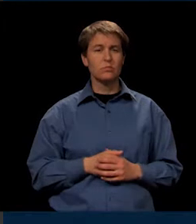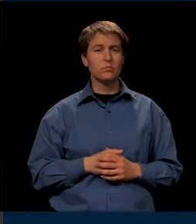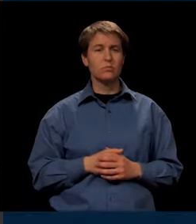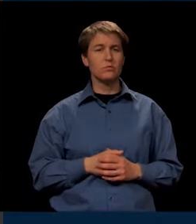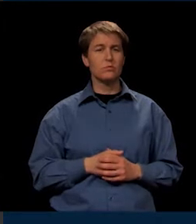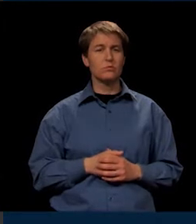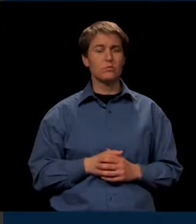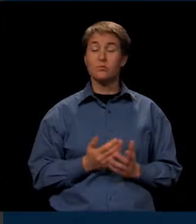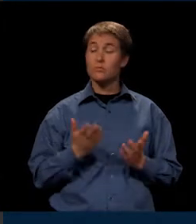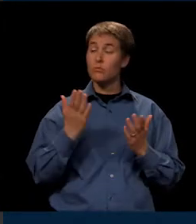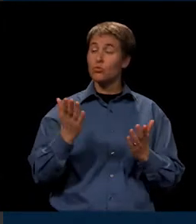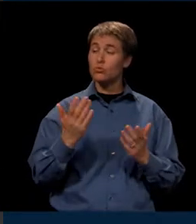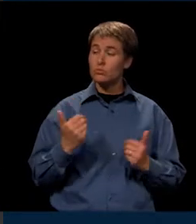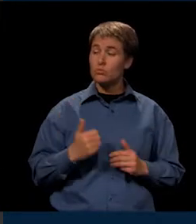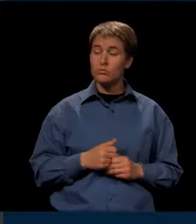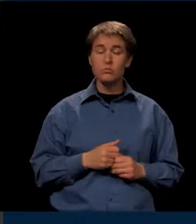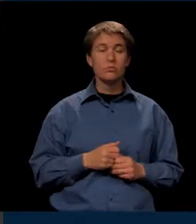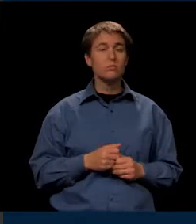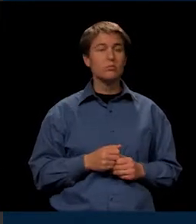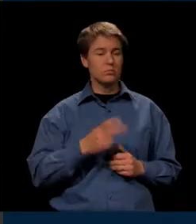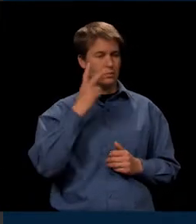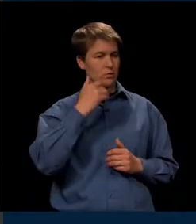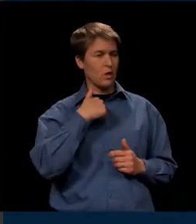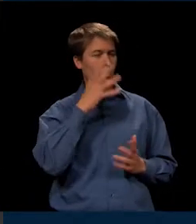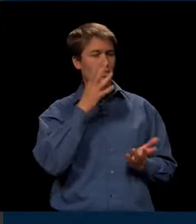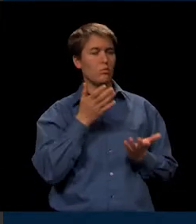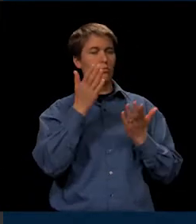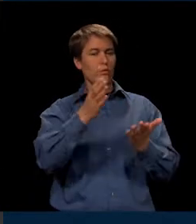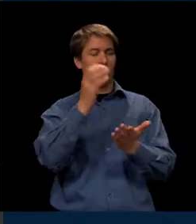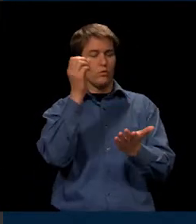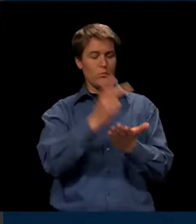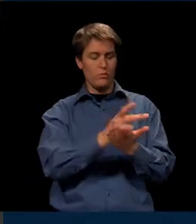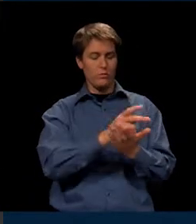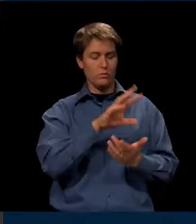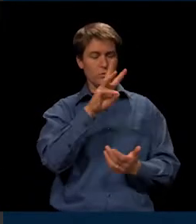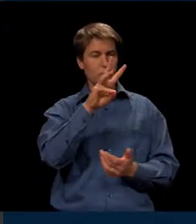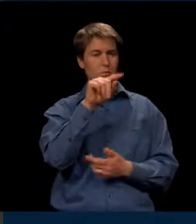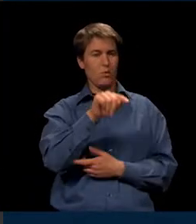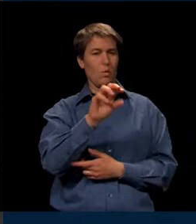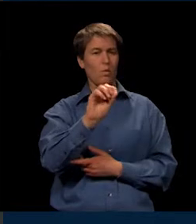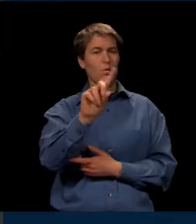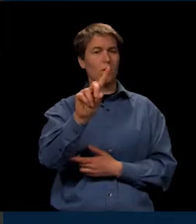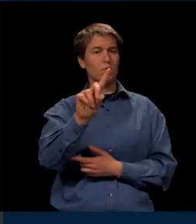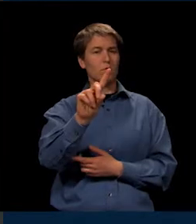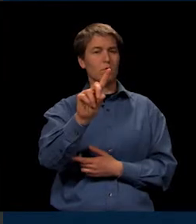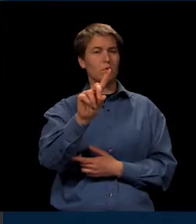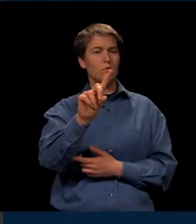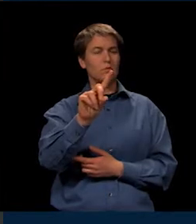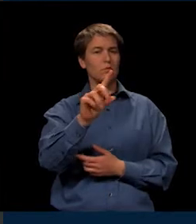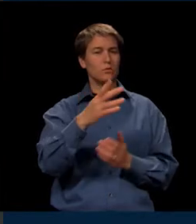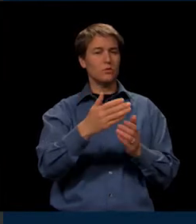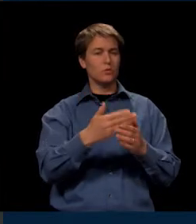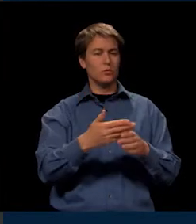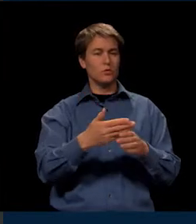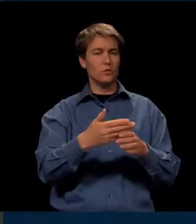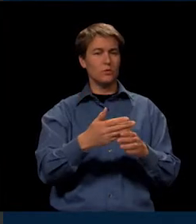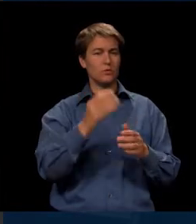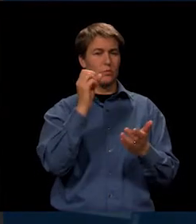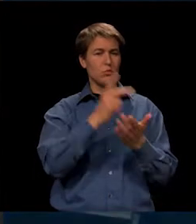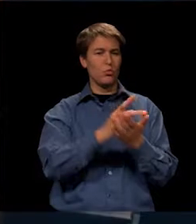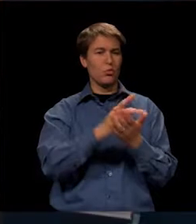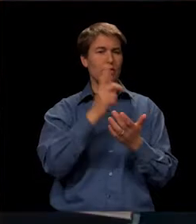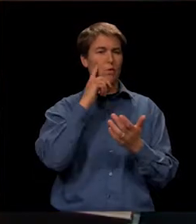I'll look for a motion then. Seeing none, I would move to approve 6.01 to approve the technology bid for digital